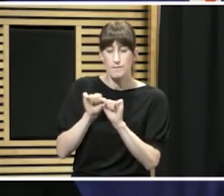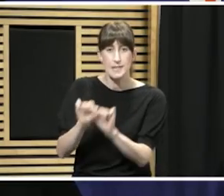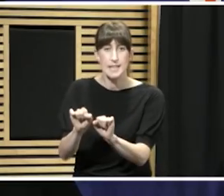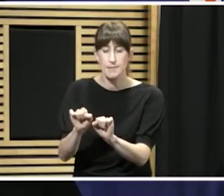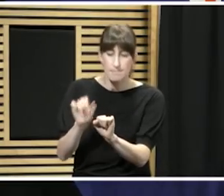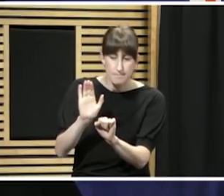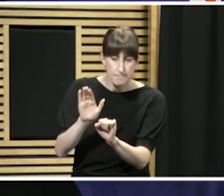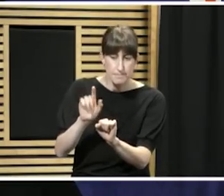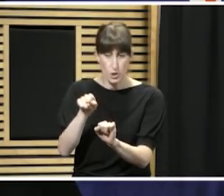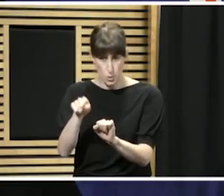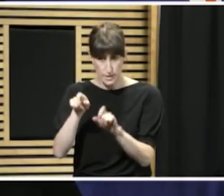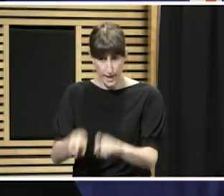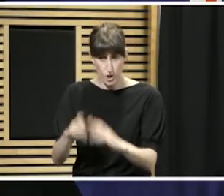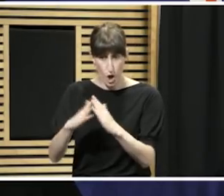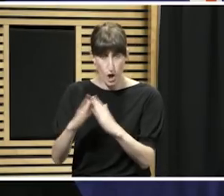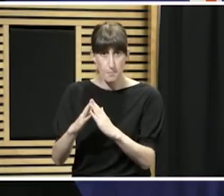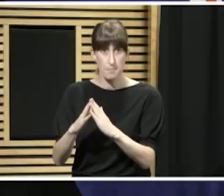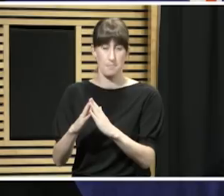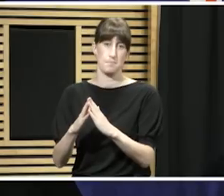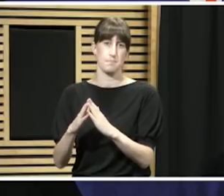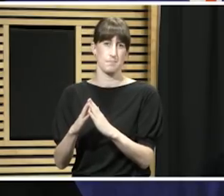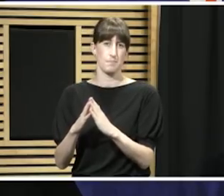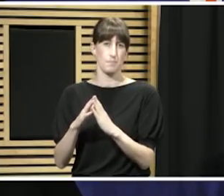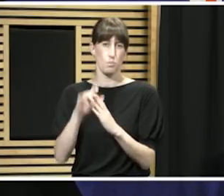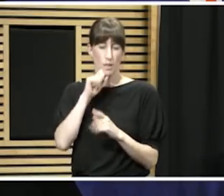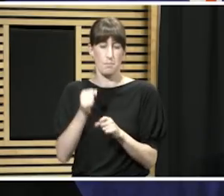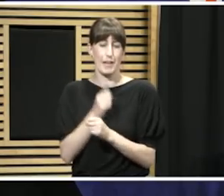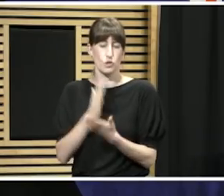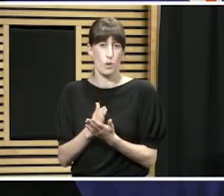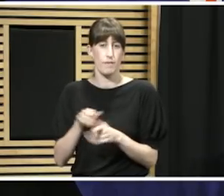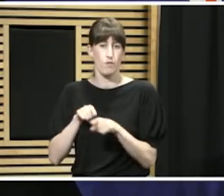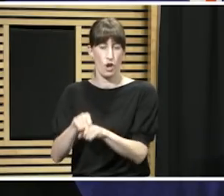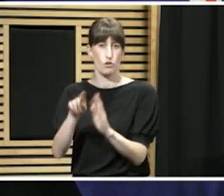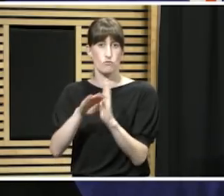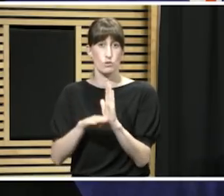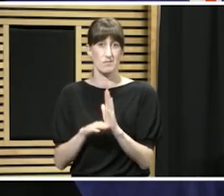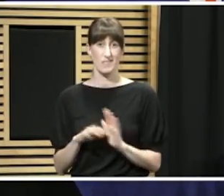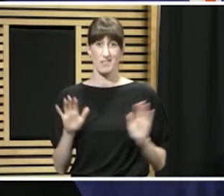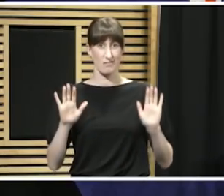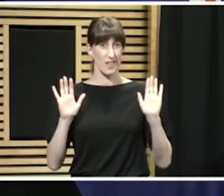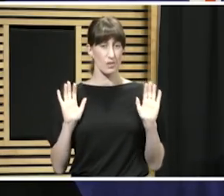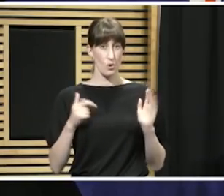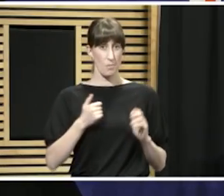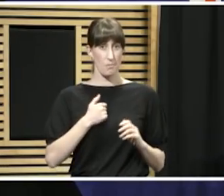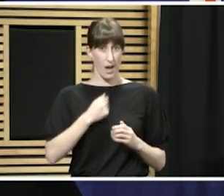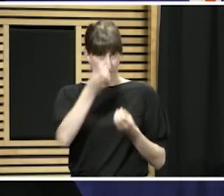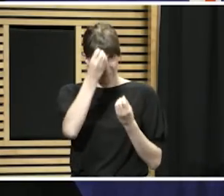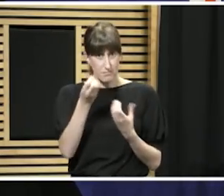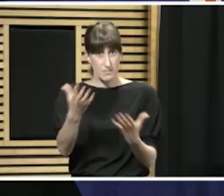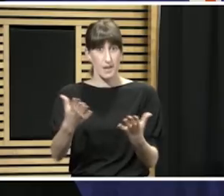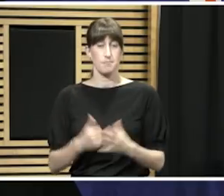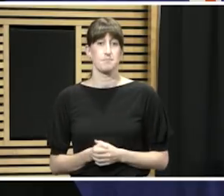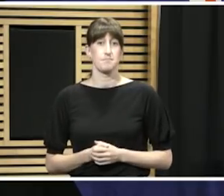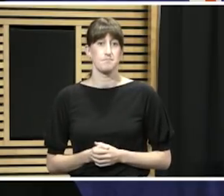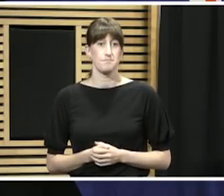to ensure that they are complying with those restrictions. So that's all I have to update at the moment, other than to say